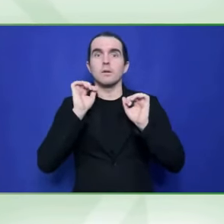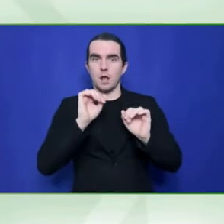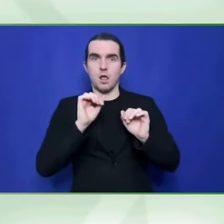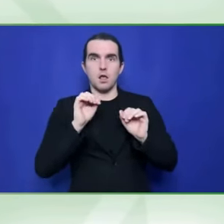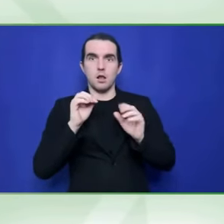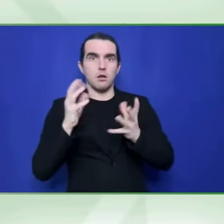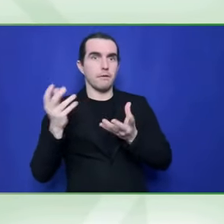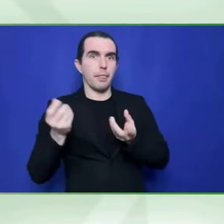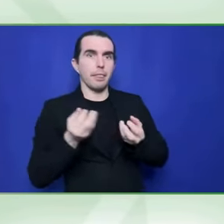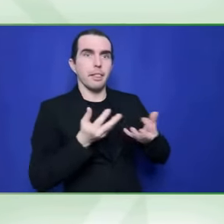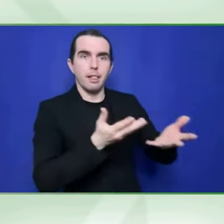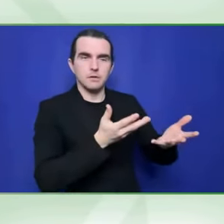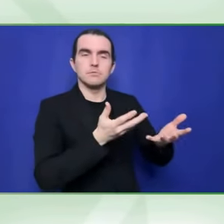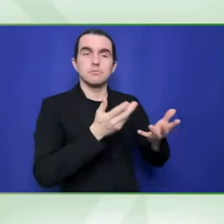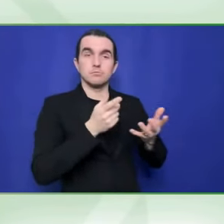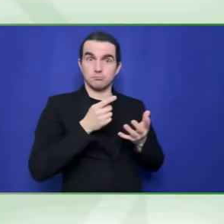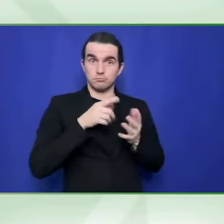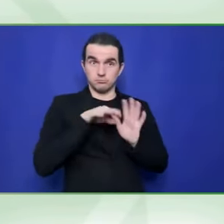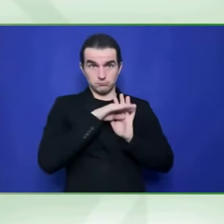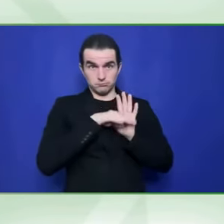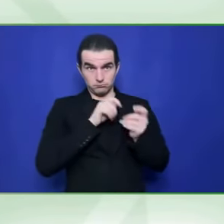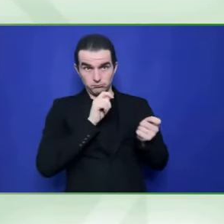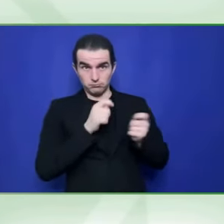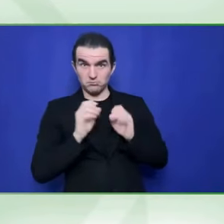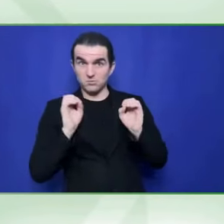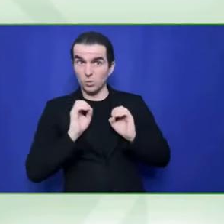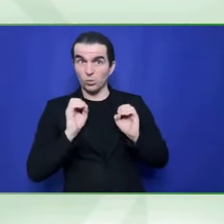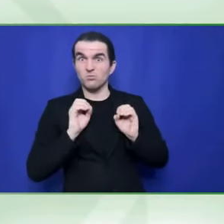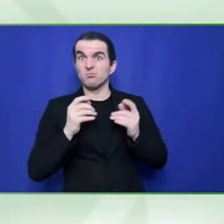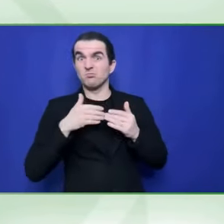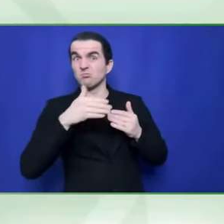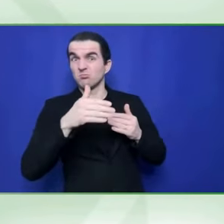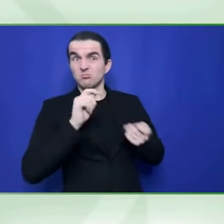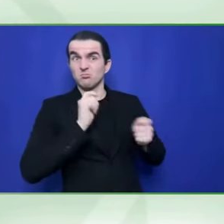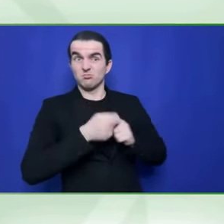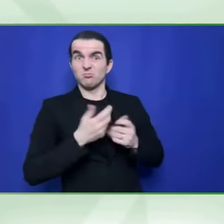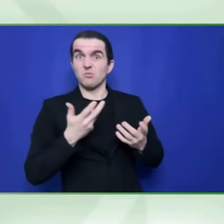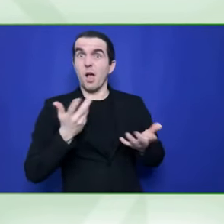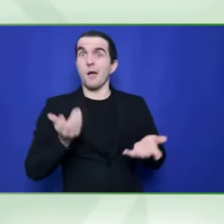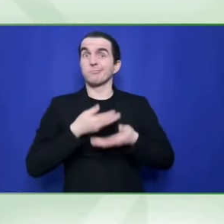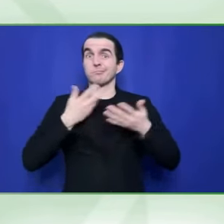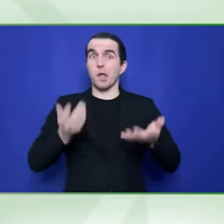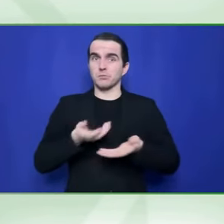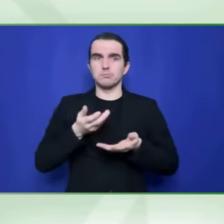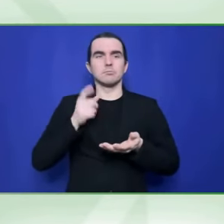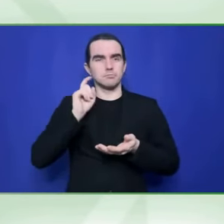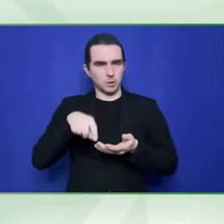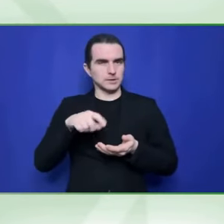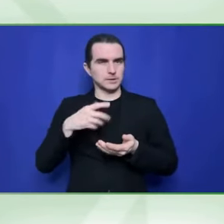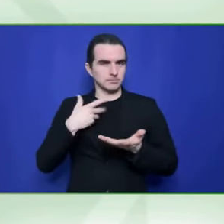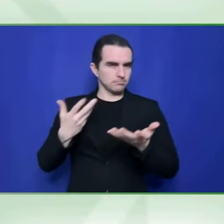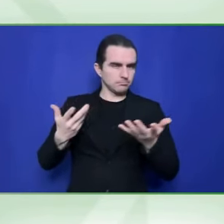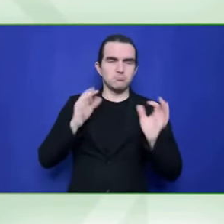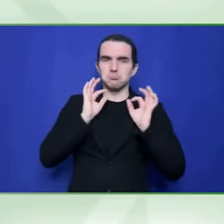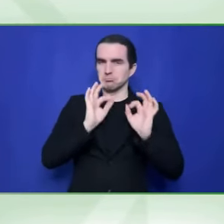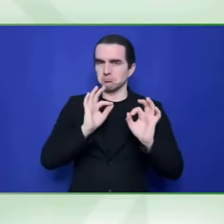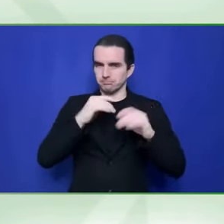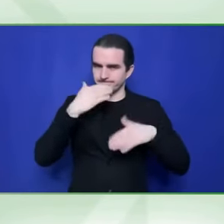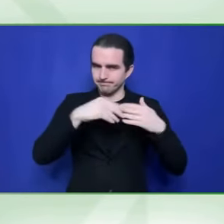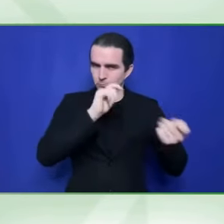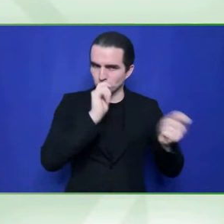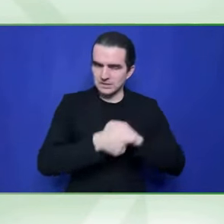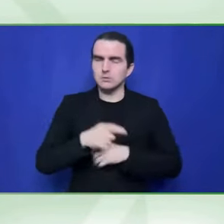my name's Amanda Gibbard. I'm from the Department of Transport in South Africa. And, um, what you're talking about really